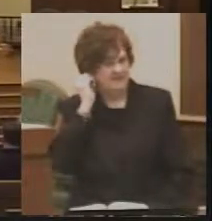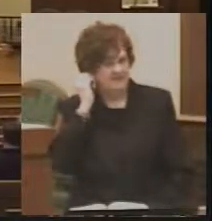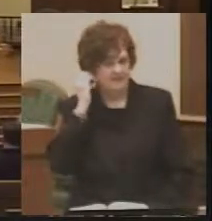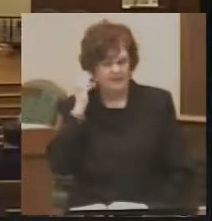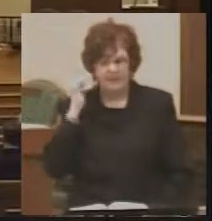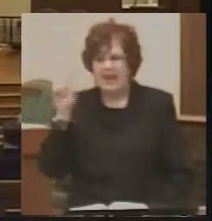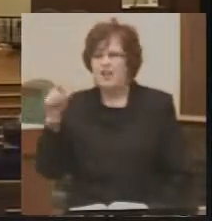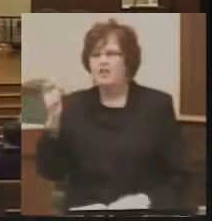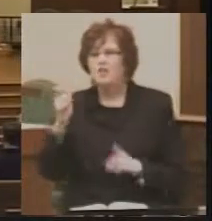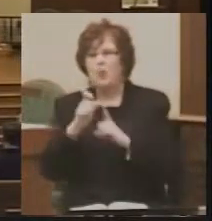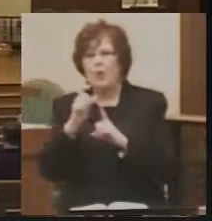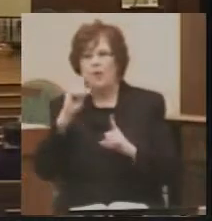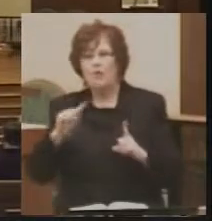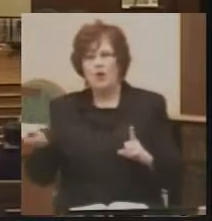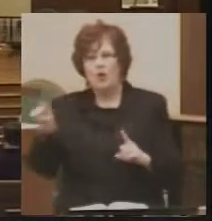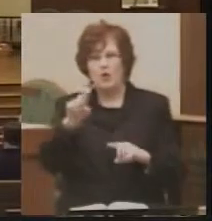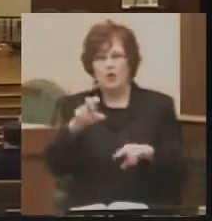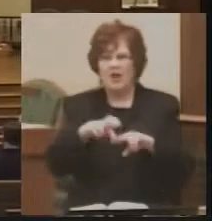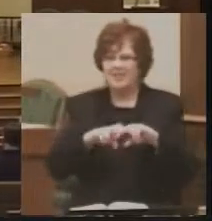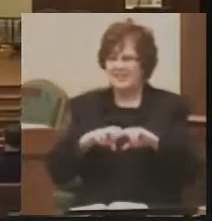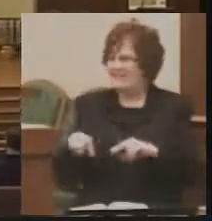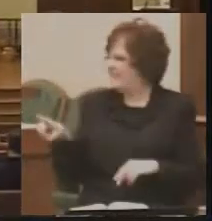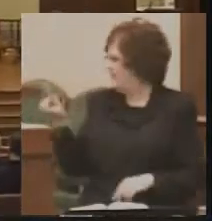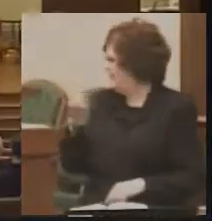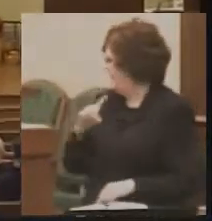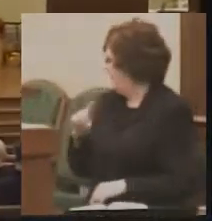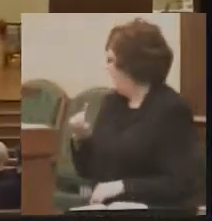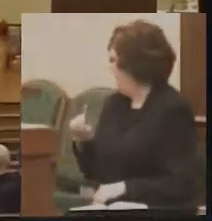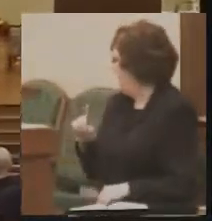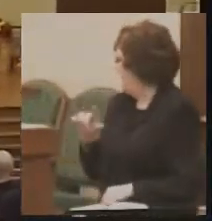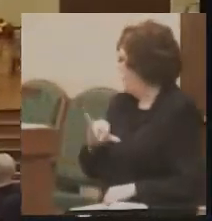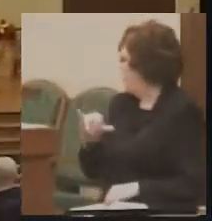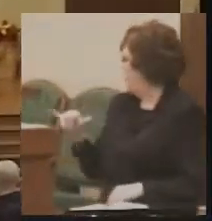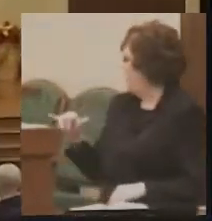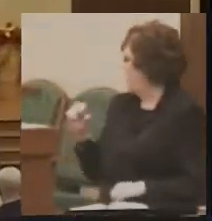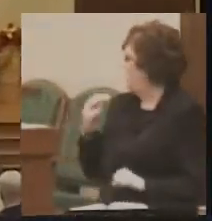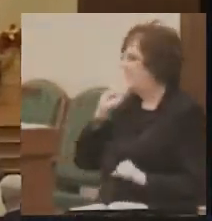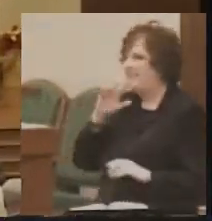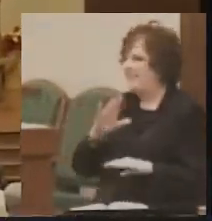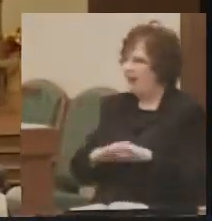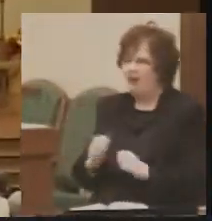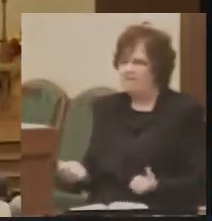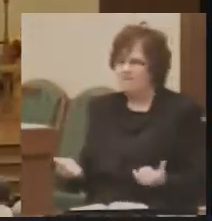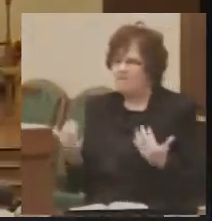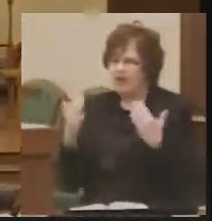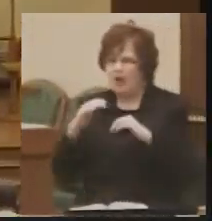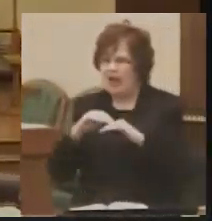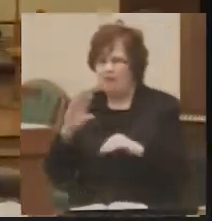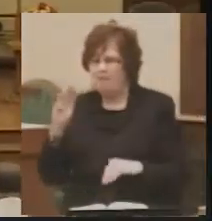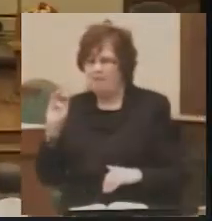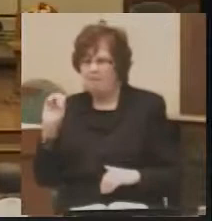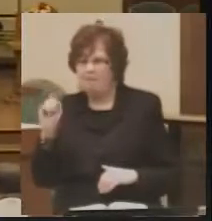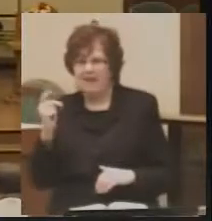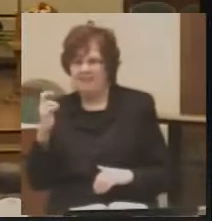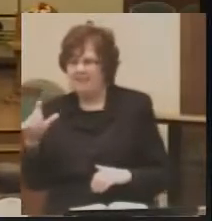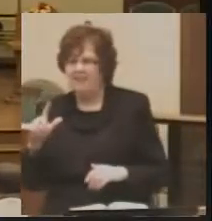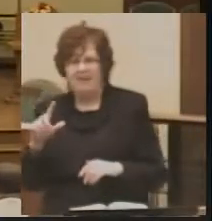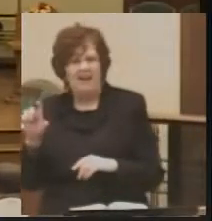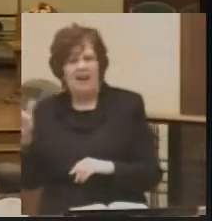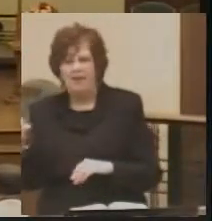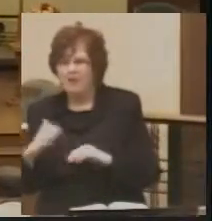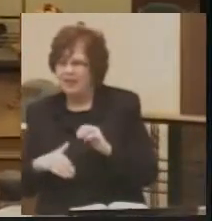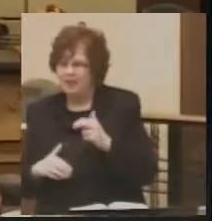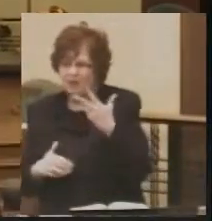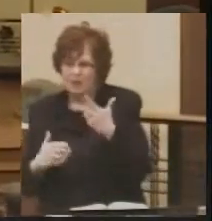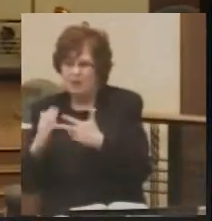Just a word for you who are sitting out there, there likely is nothing on fire at Bethel other than those three little pieces of